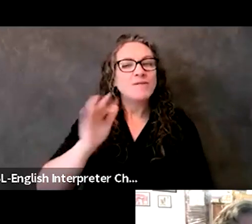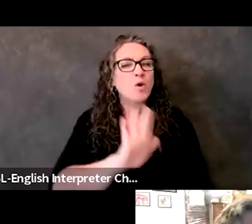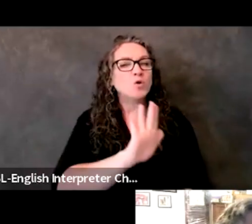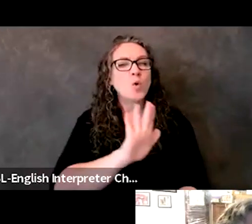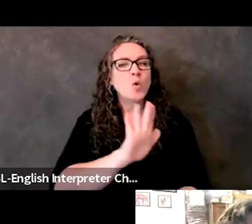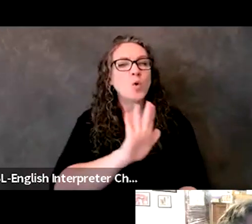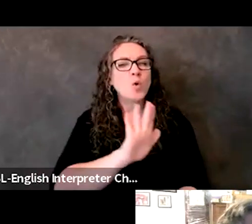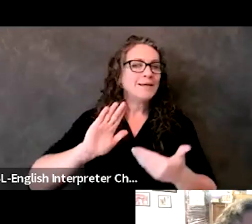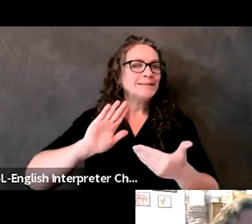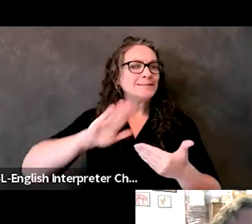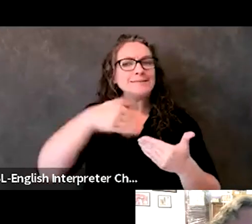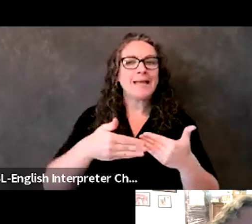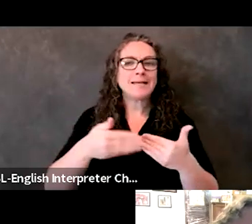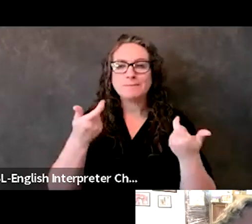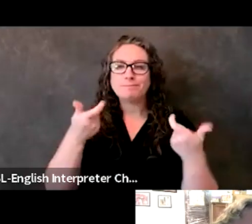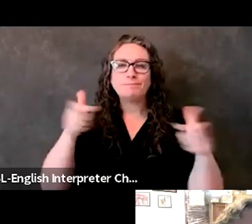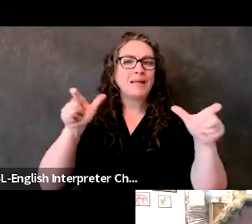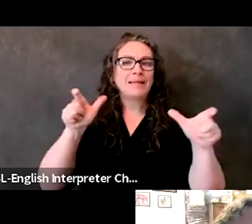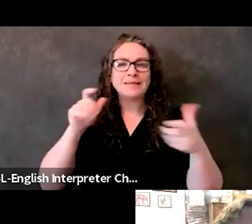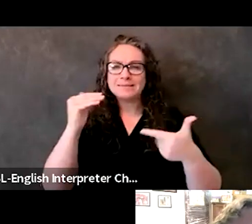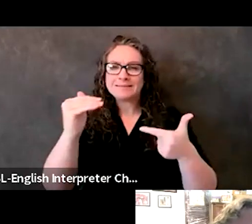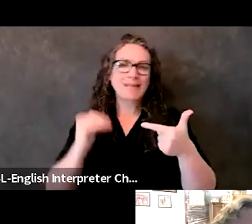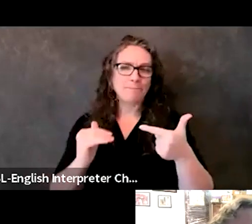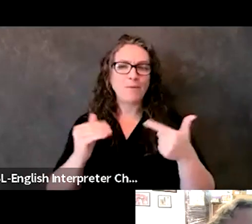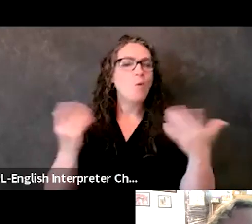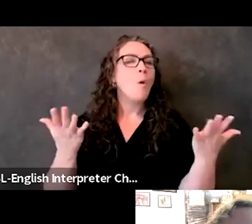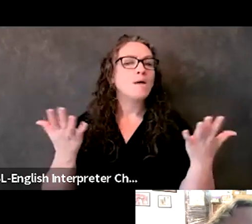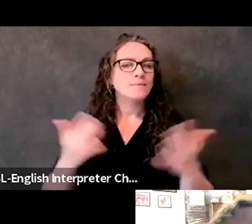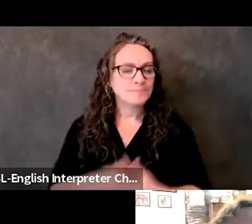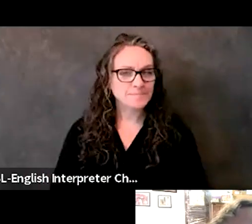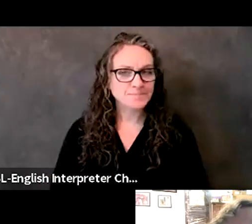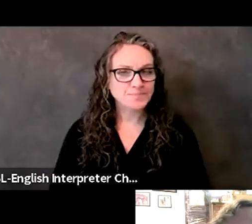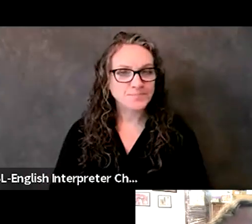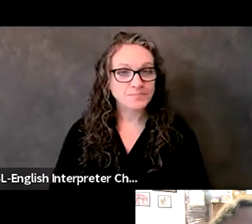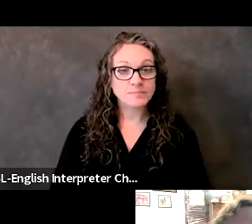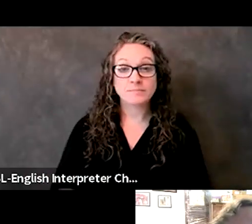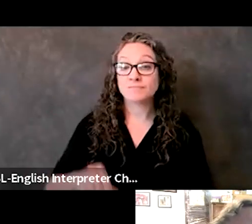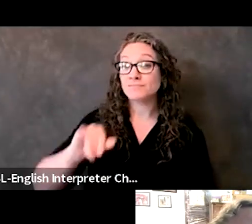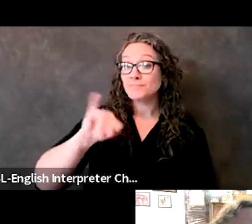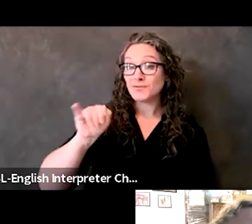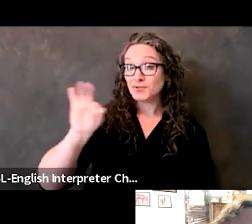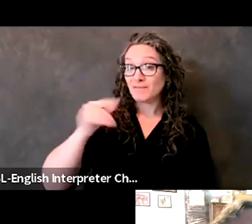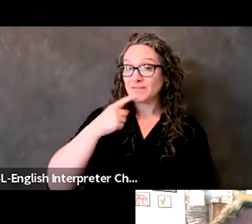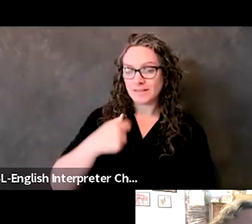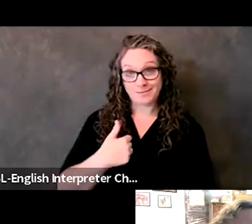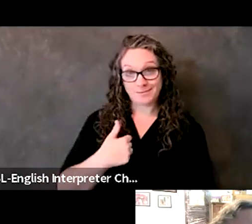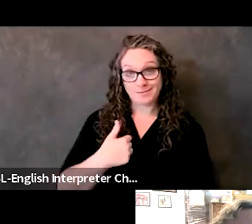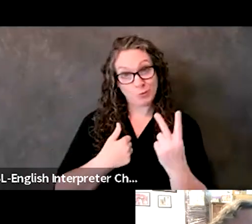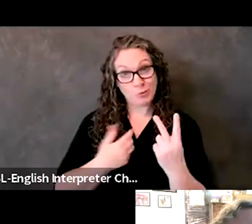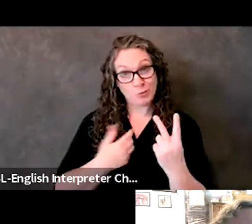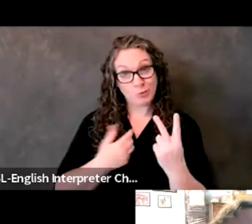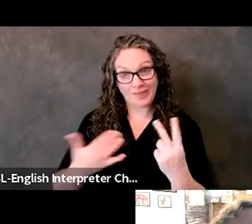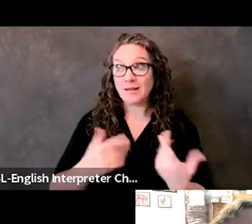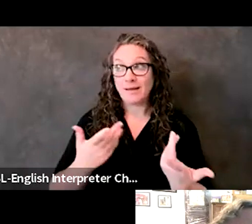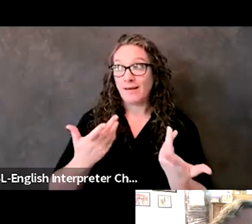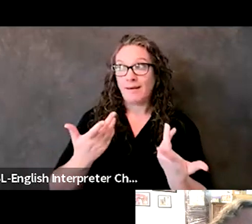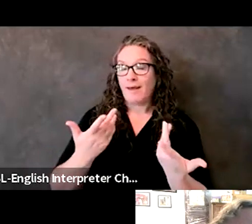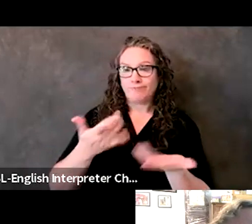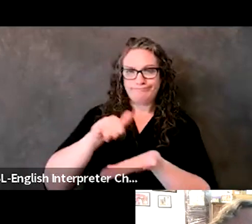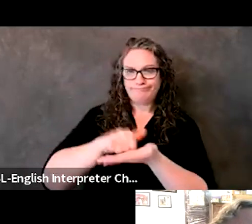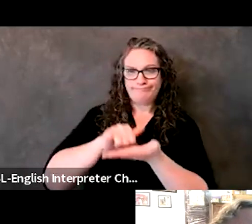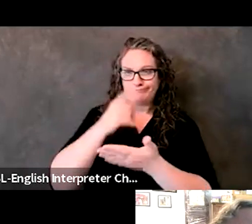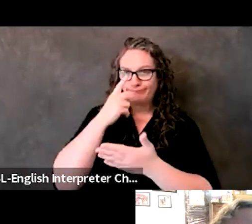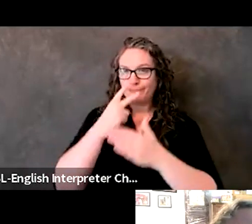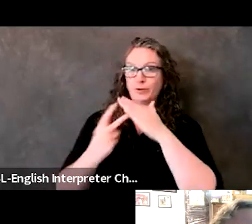So I would say two things to that. First, although I can't predict exactly what's going to happen. I think that